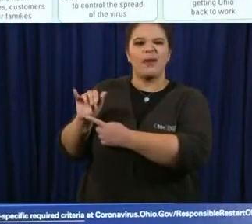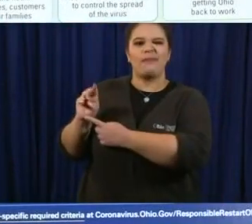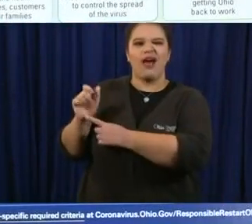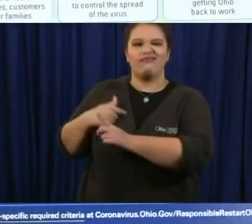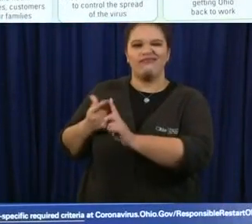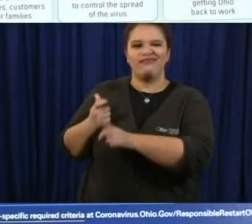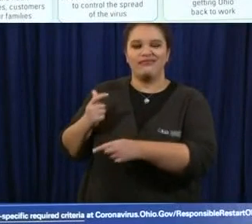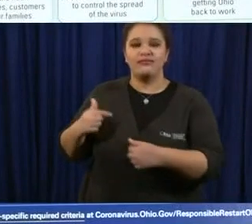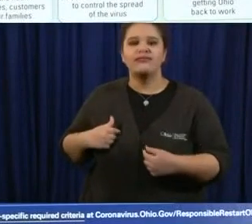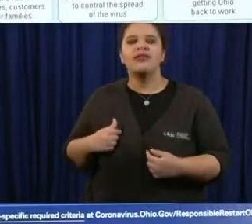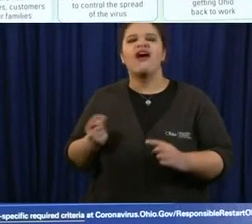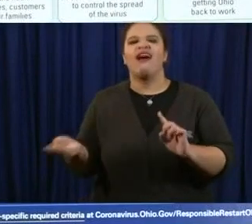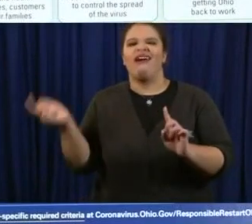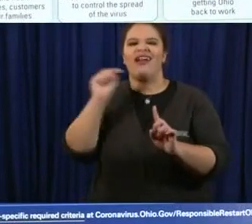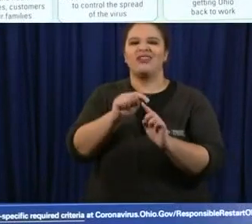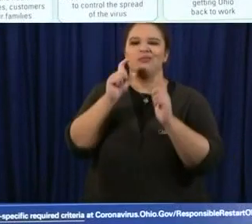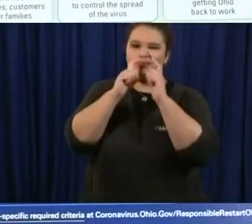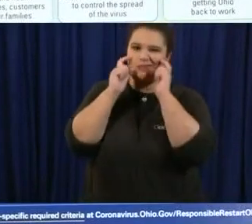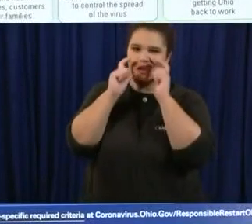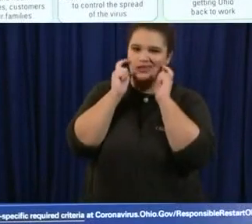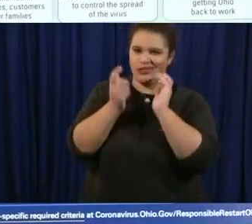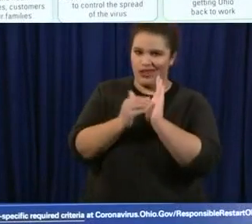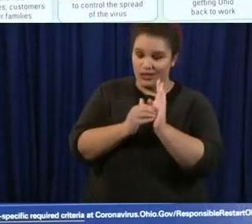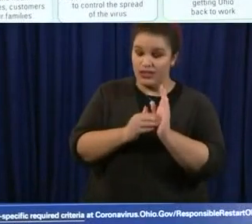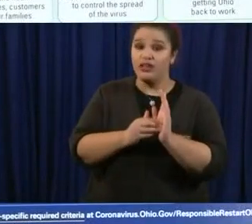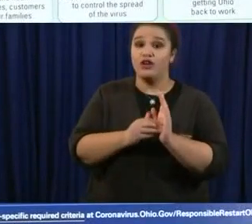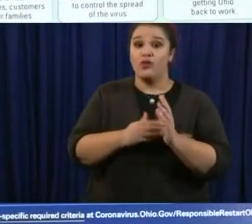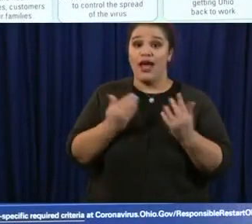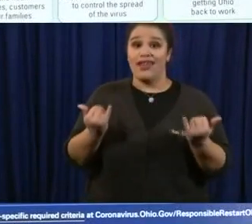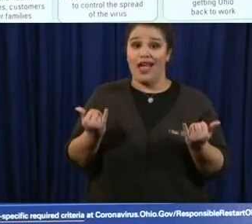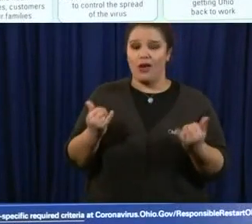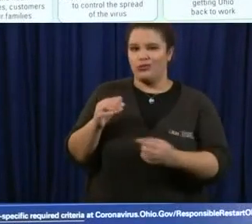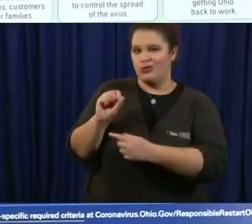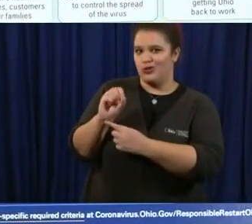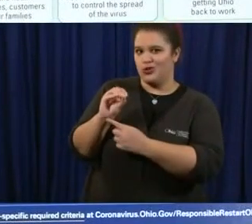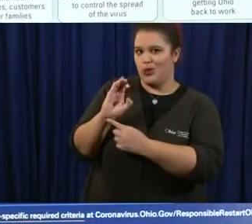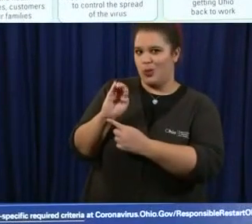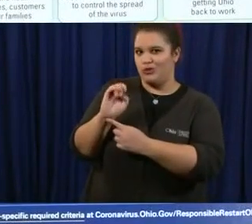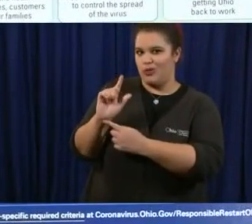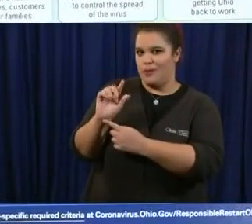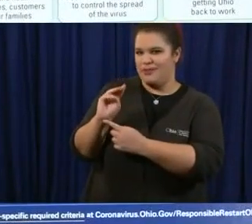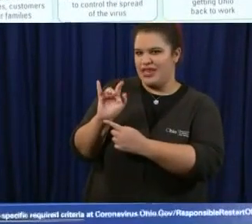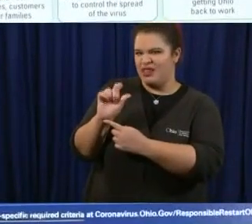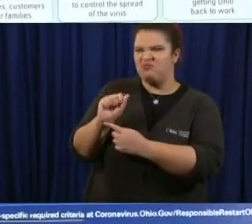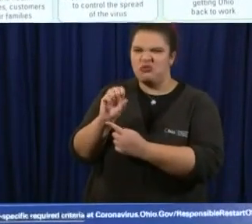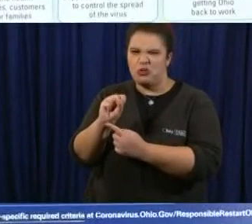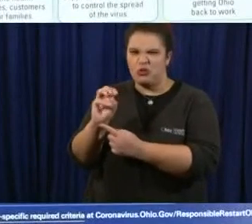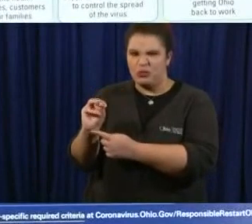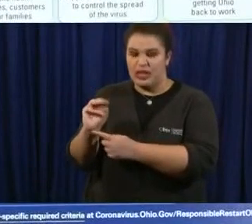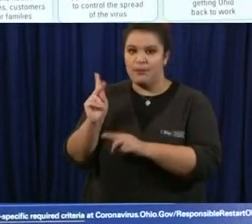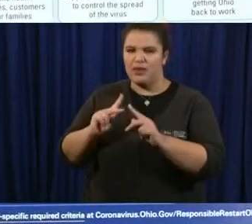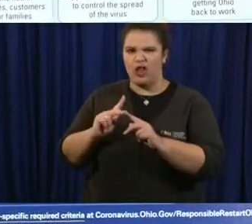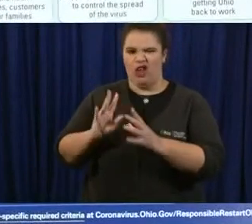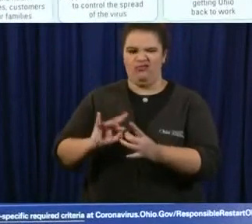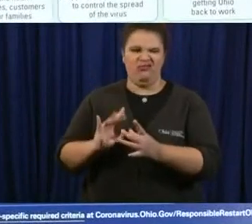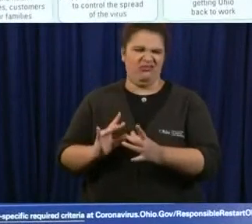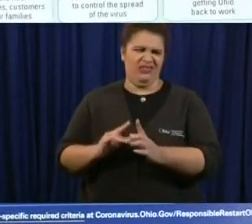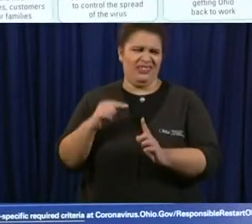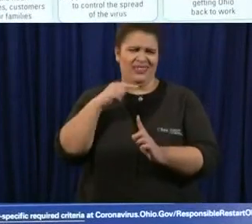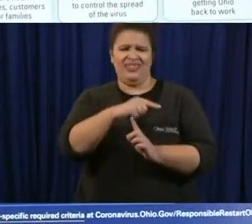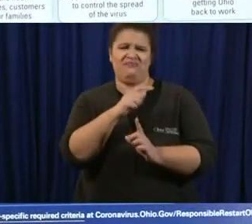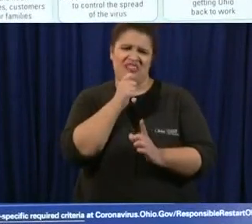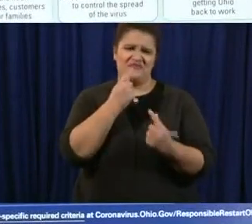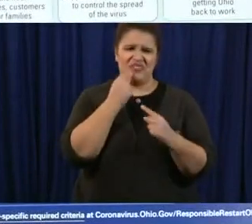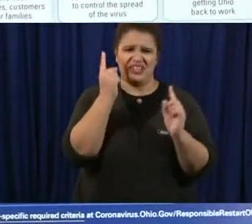again uh many on social media right now are saying that they think this is ineffective um how are you recommending to the